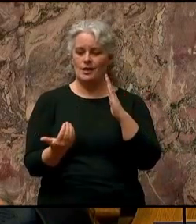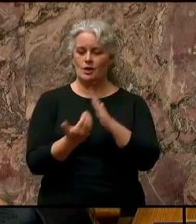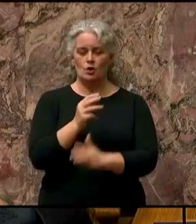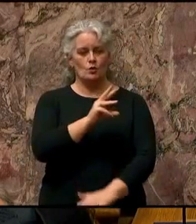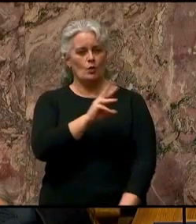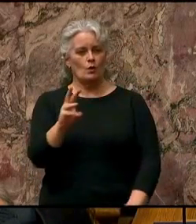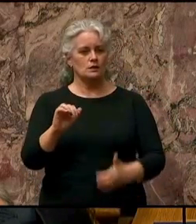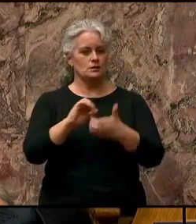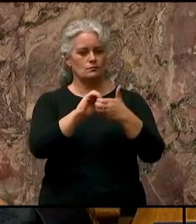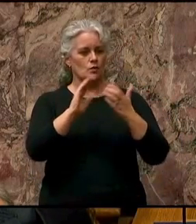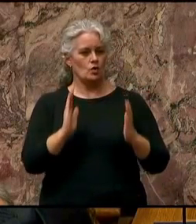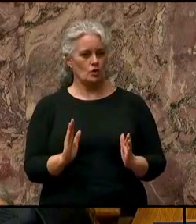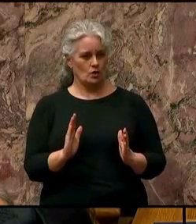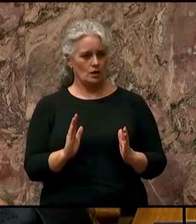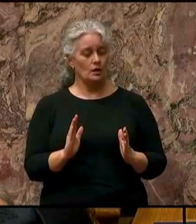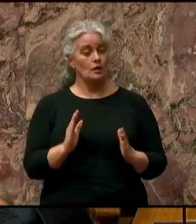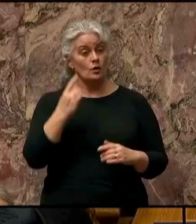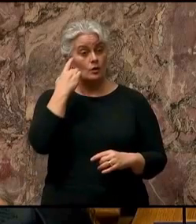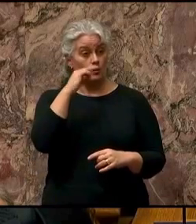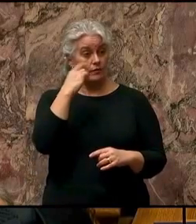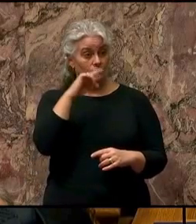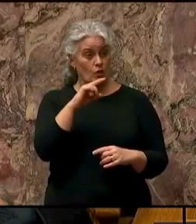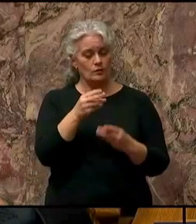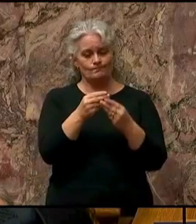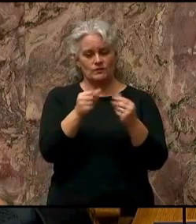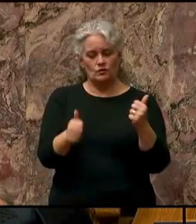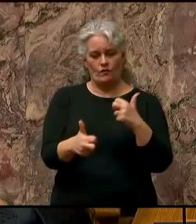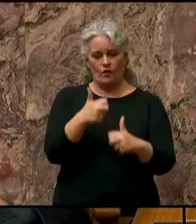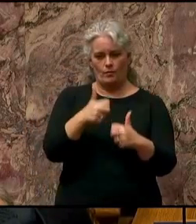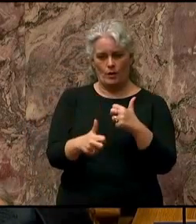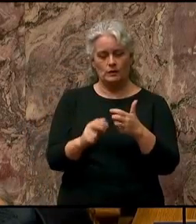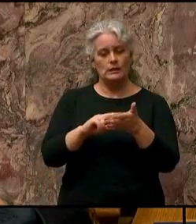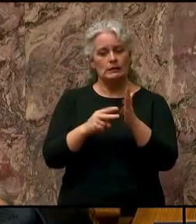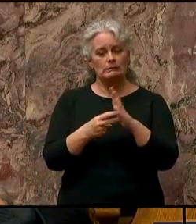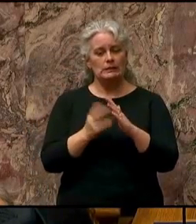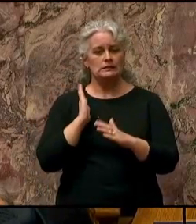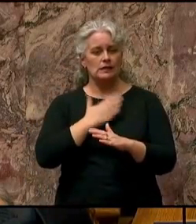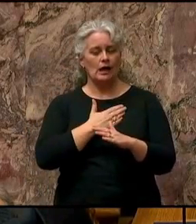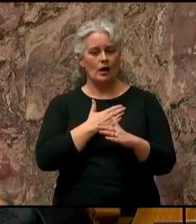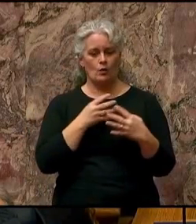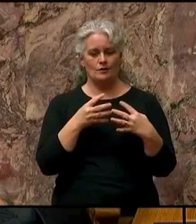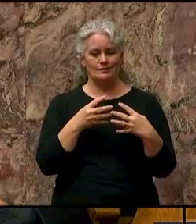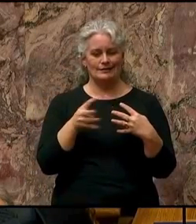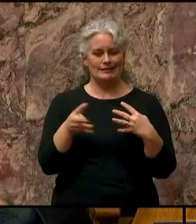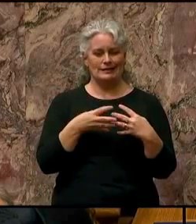capacity and resolve bottlenecks to strengthen our Asia-Pacific gateway.